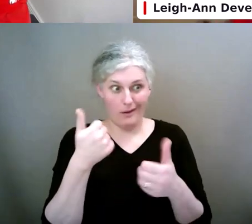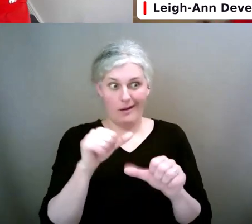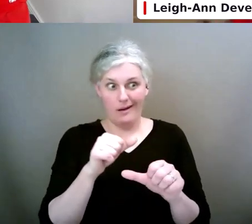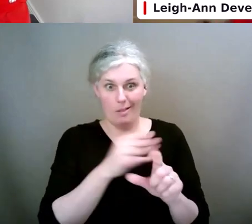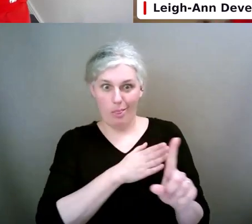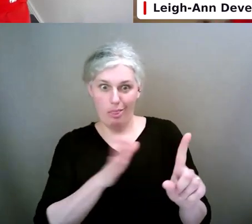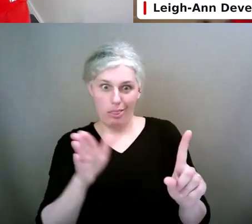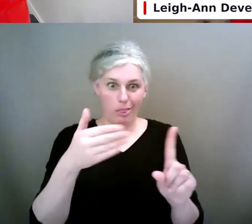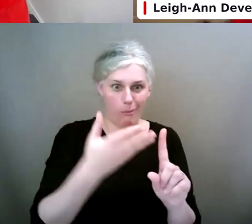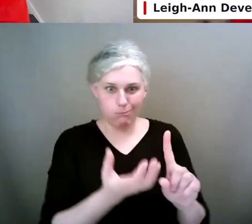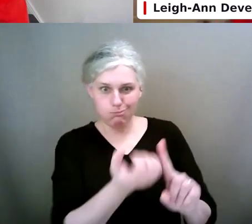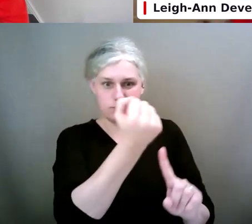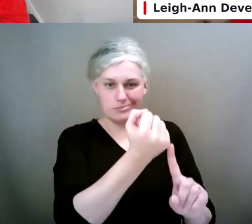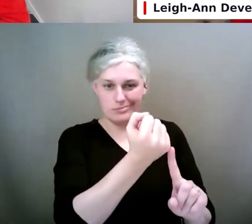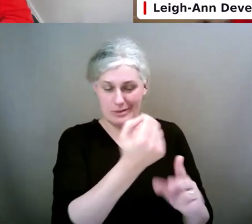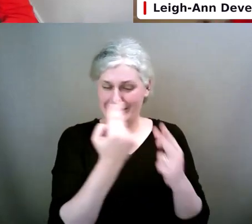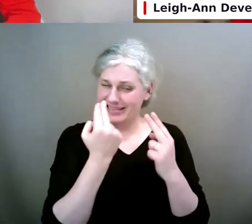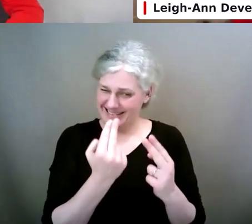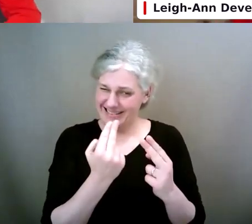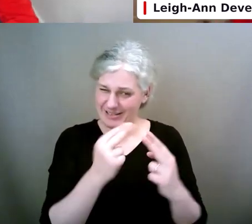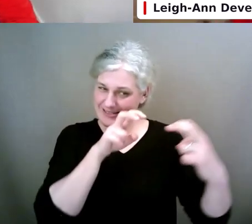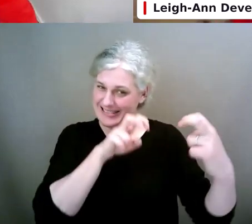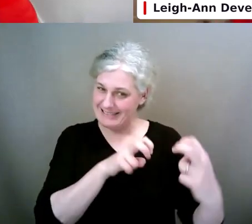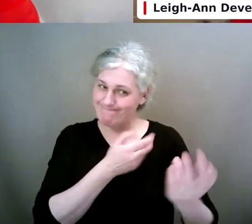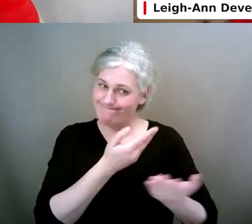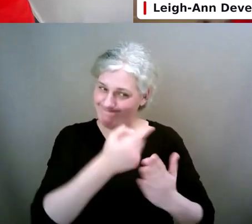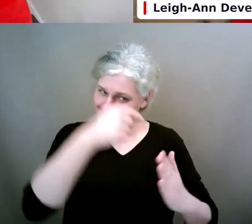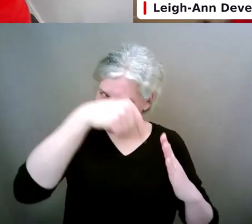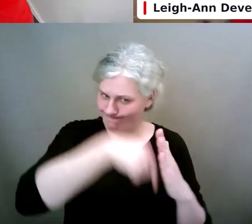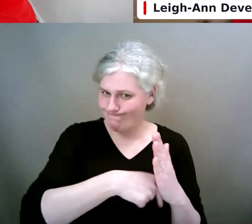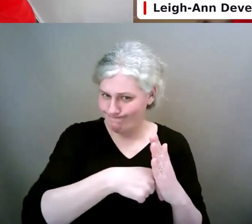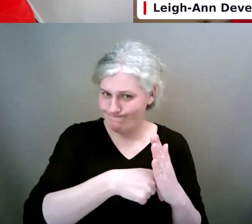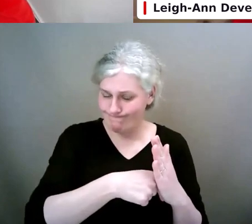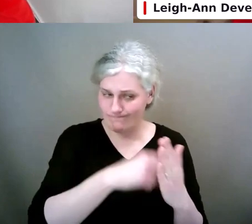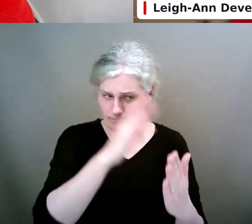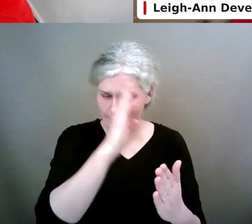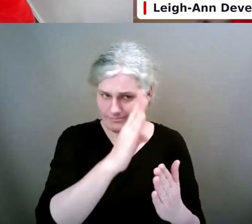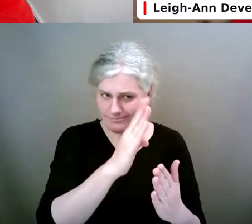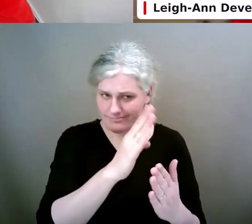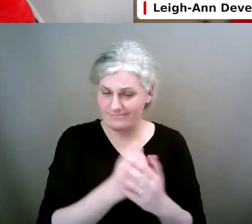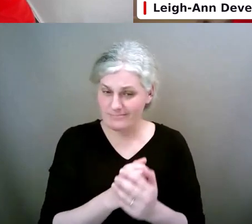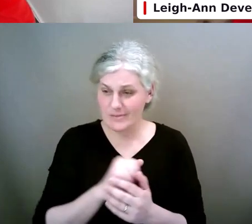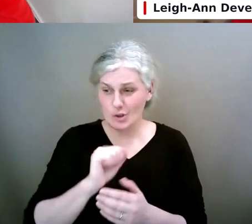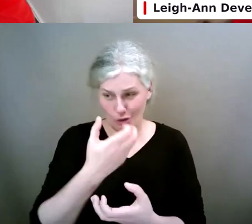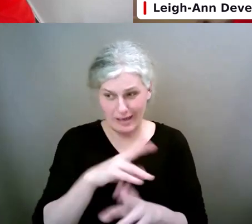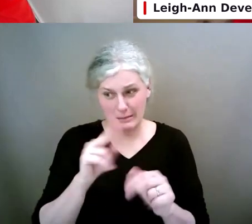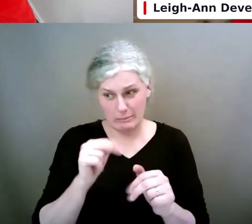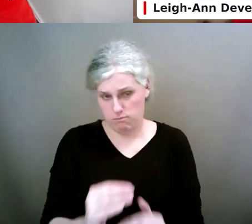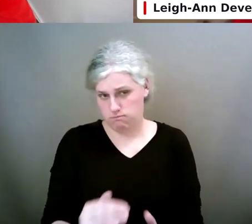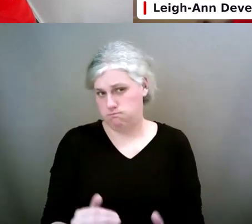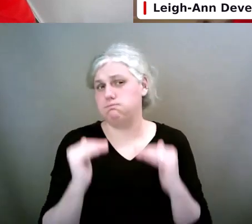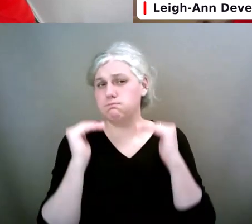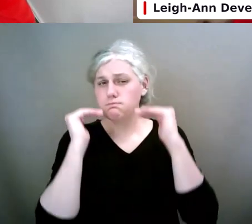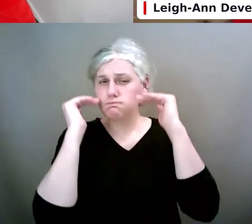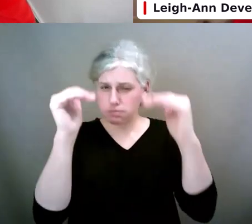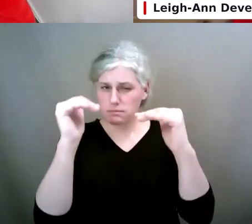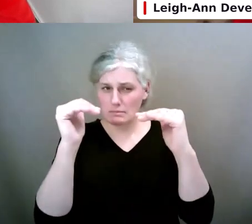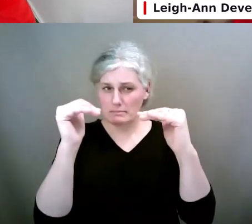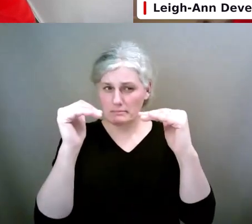you need, there's a bigger conversation here. Your child could be a little tech genius and maybe